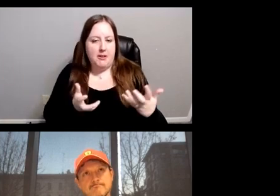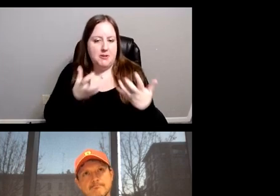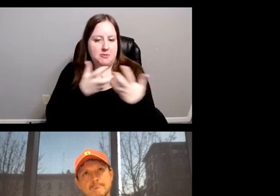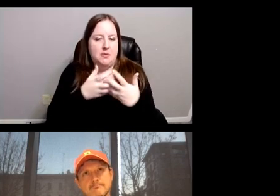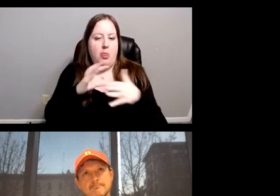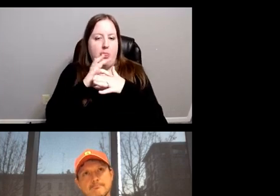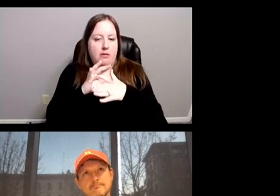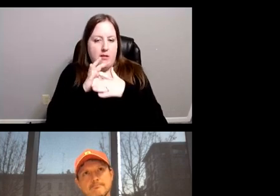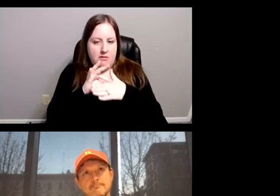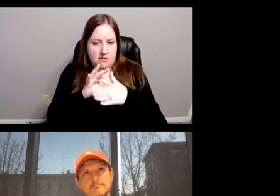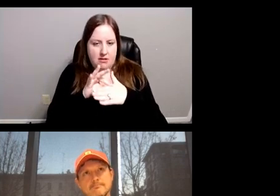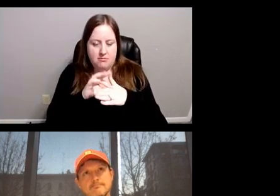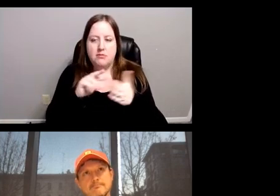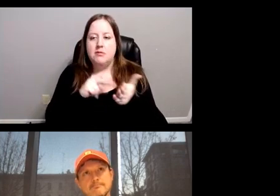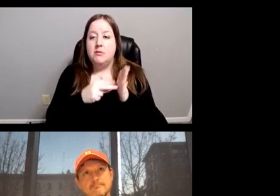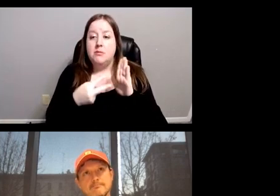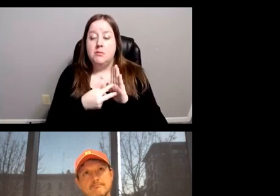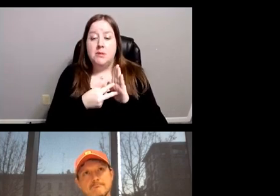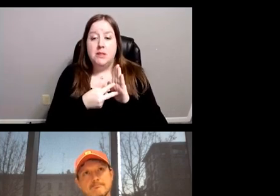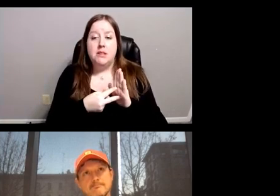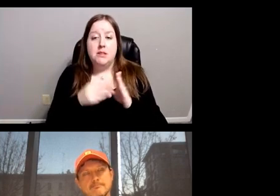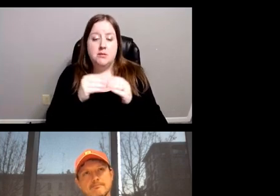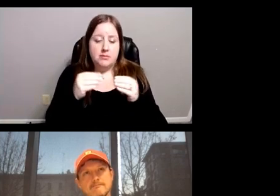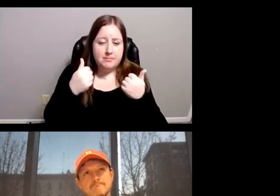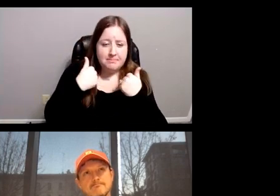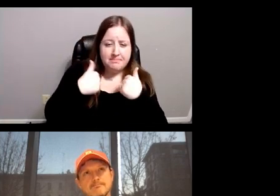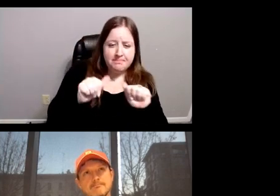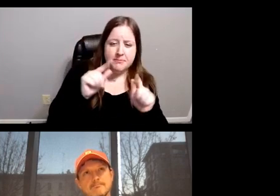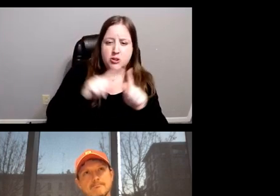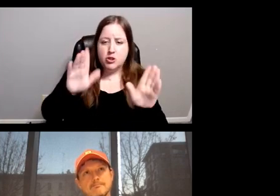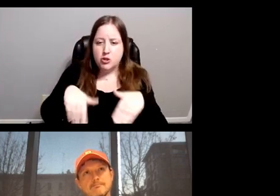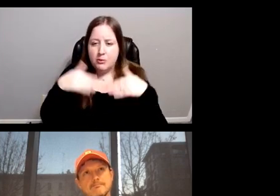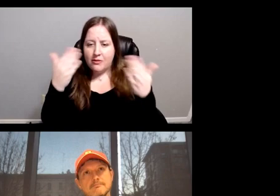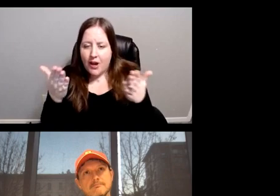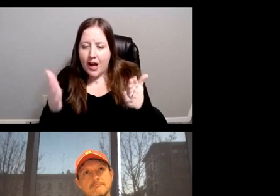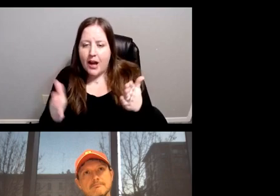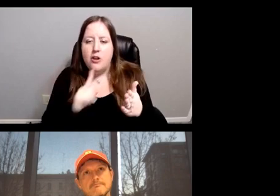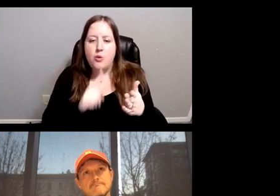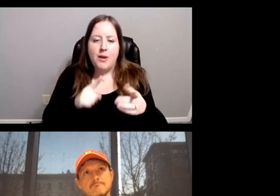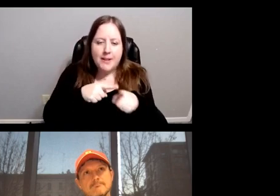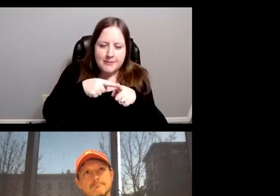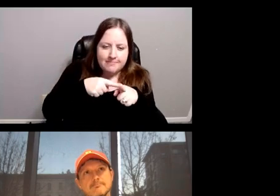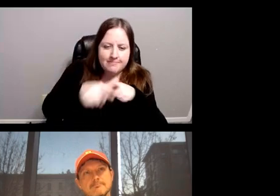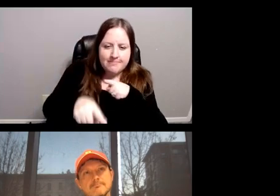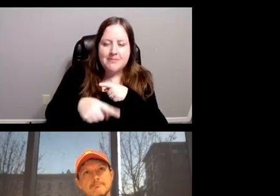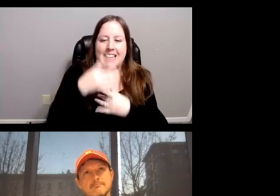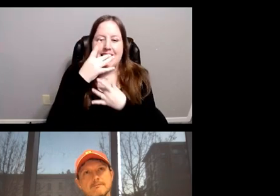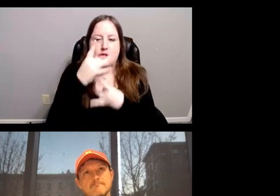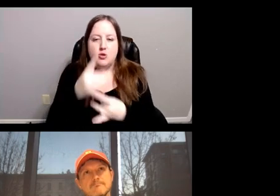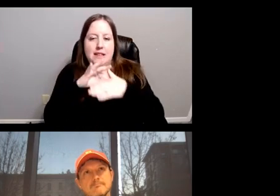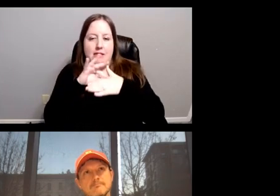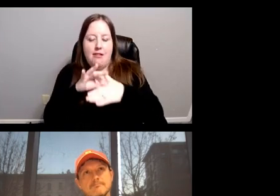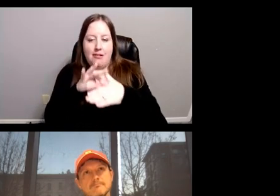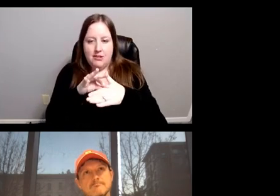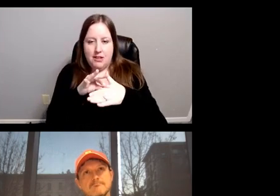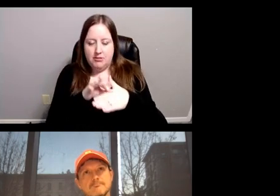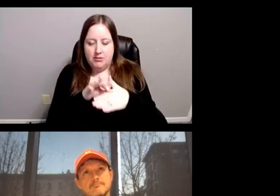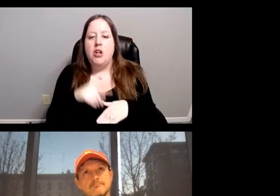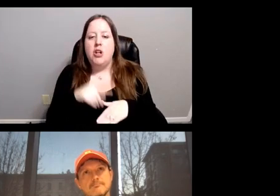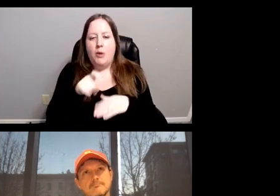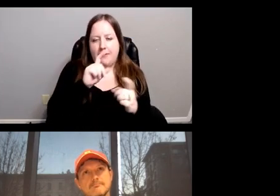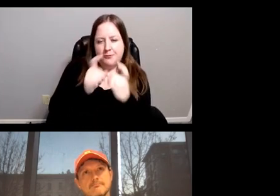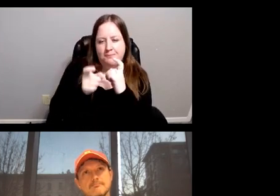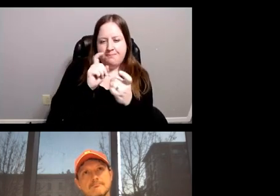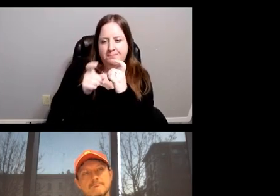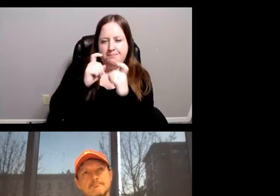So there will be a lot of effort on our side to provide the most exclusive, the most interesting content. And then we also need to tailor it to